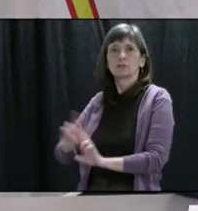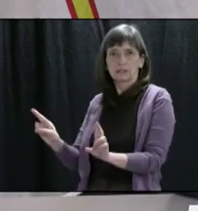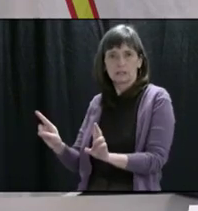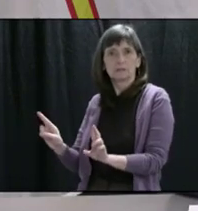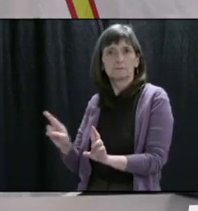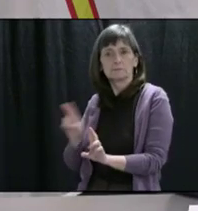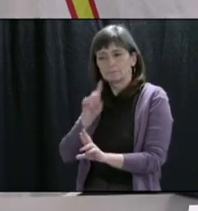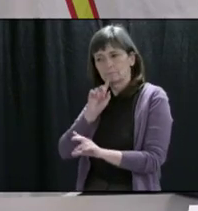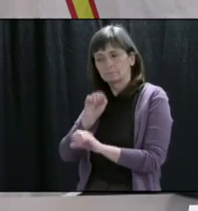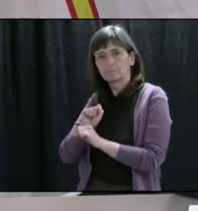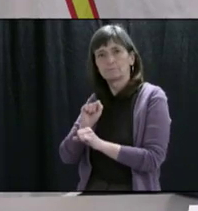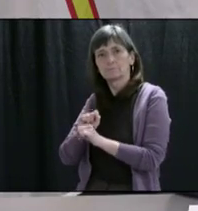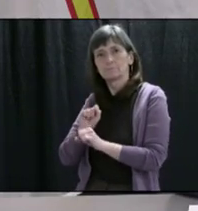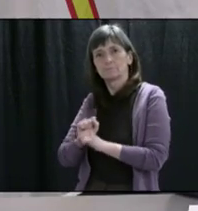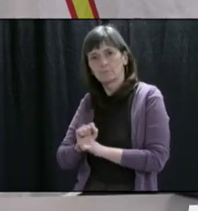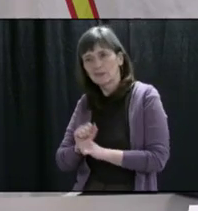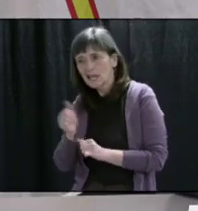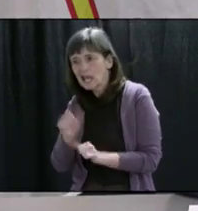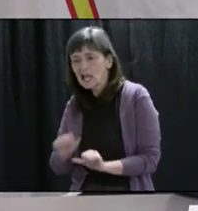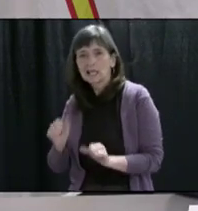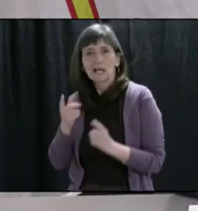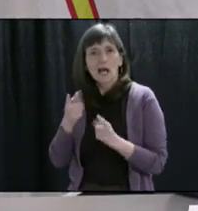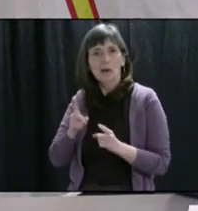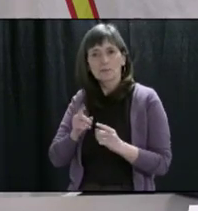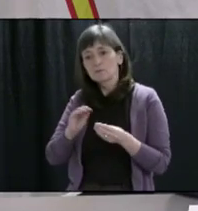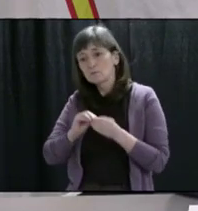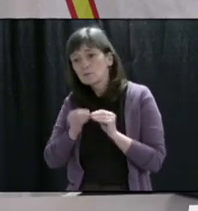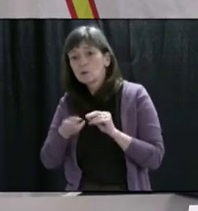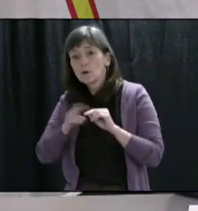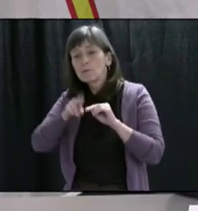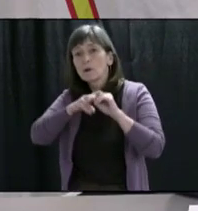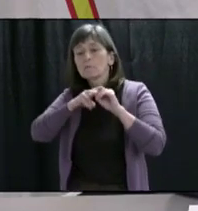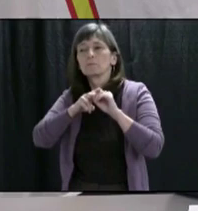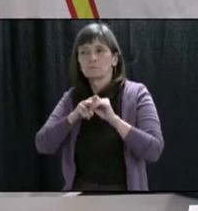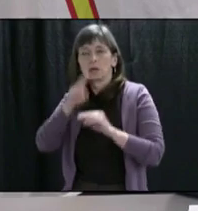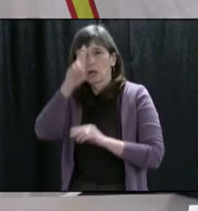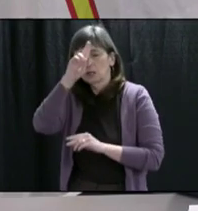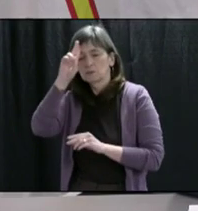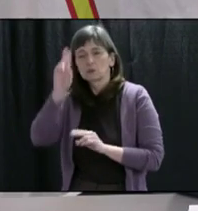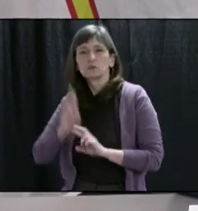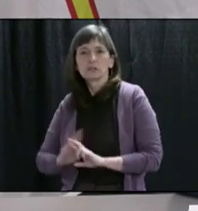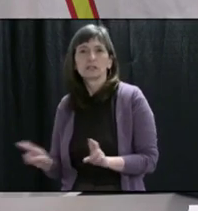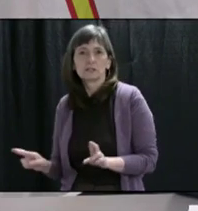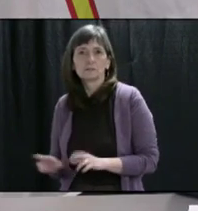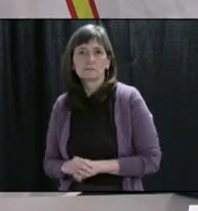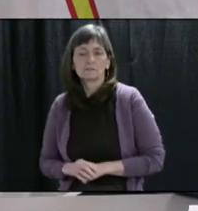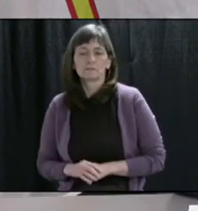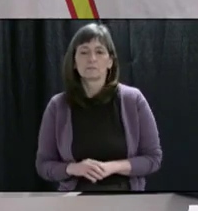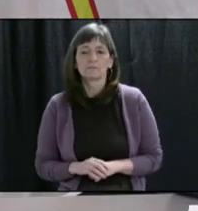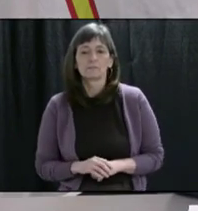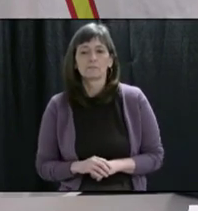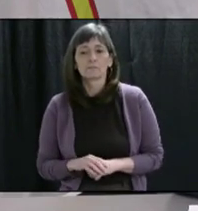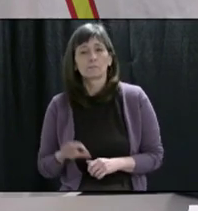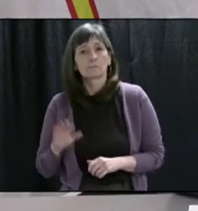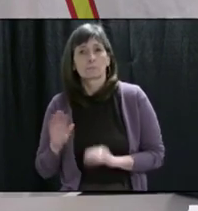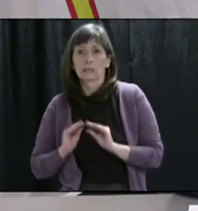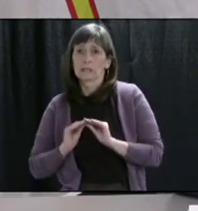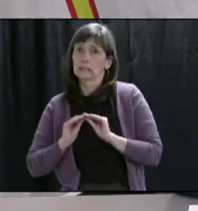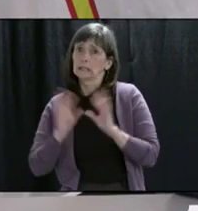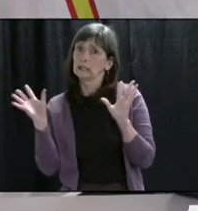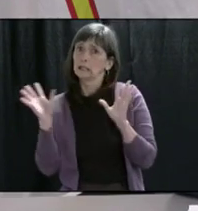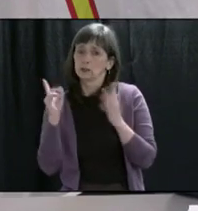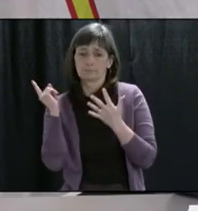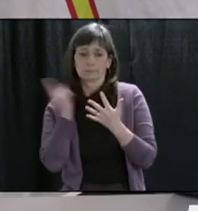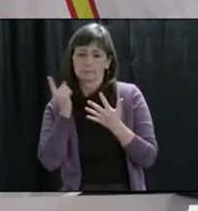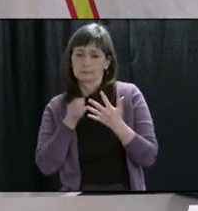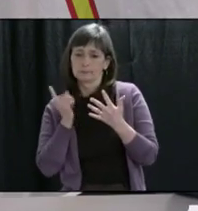for the impacts and projections that he outlined to us last night. He did present a very strong picture and a very clear message to